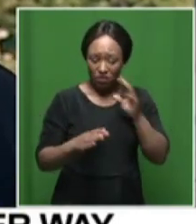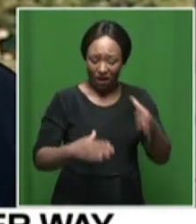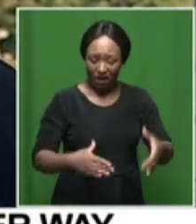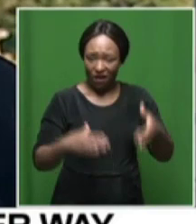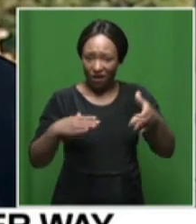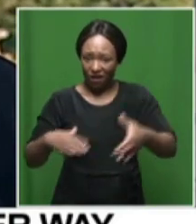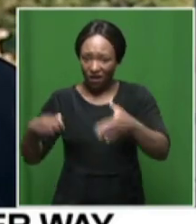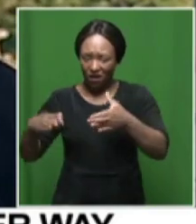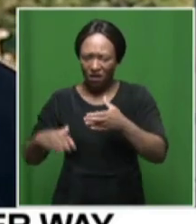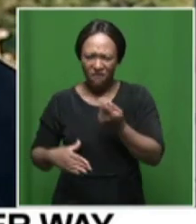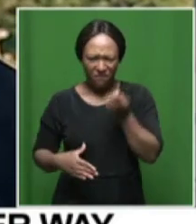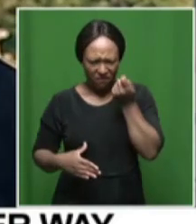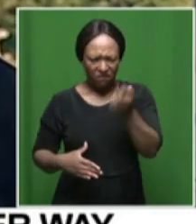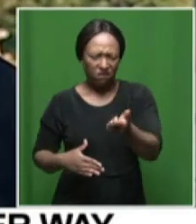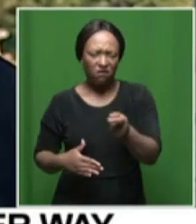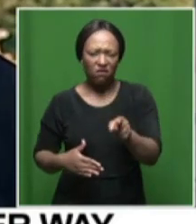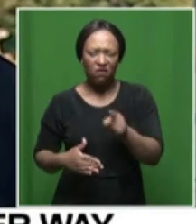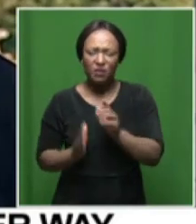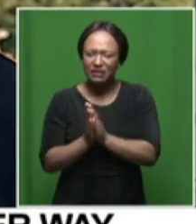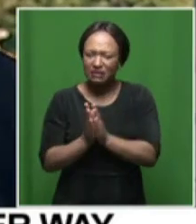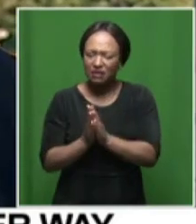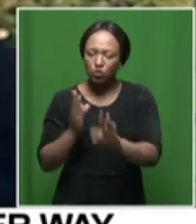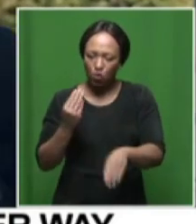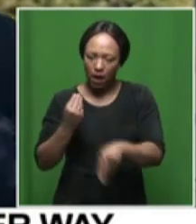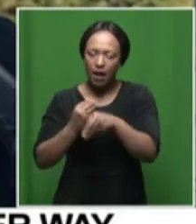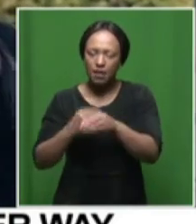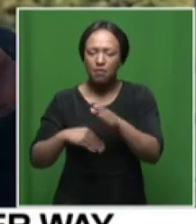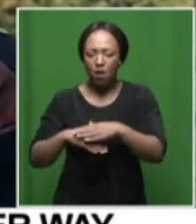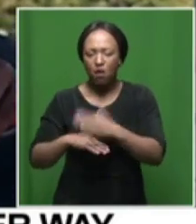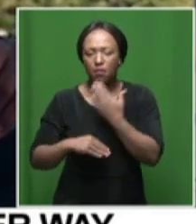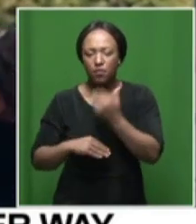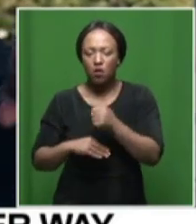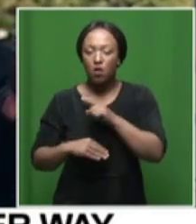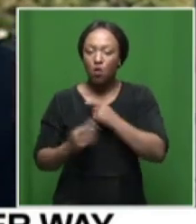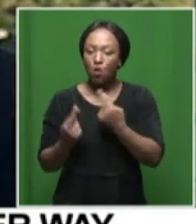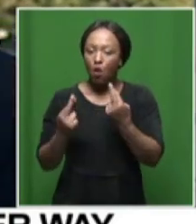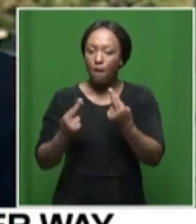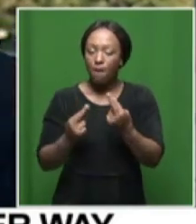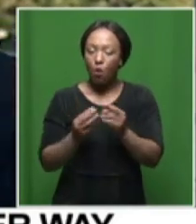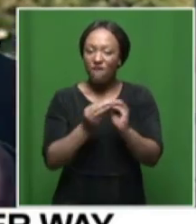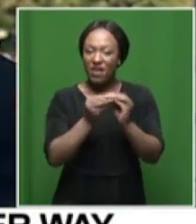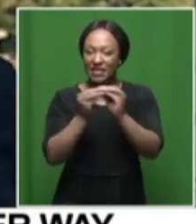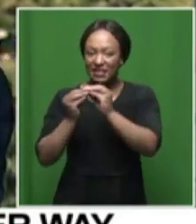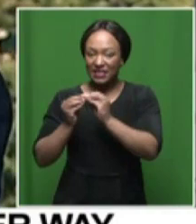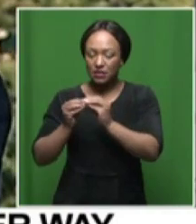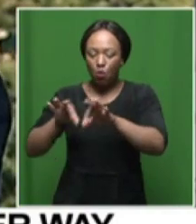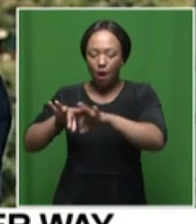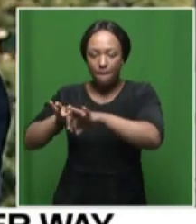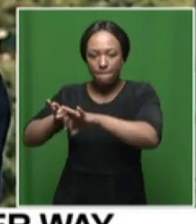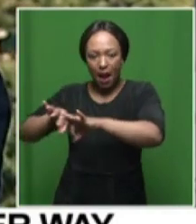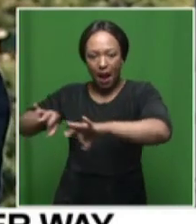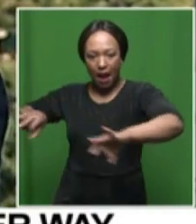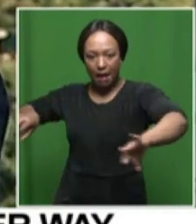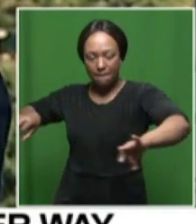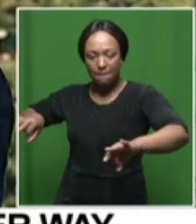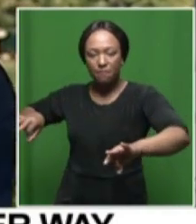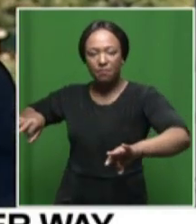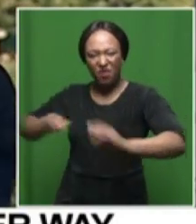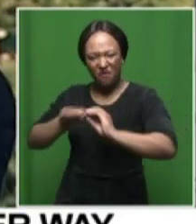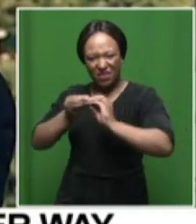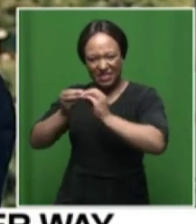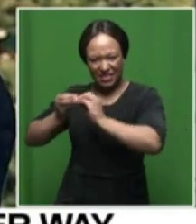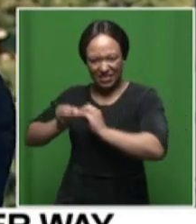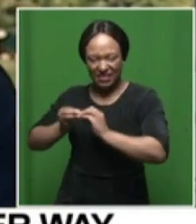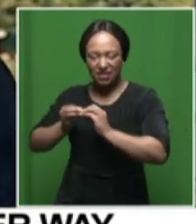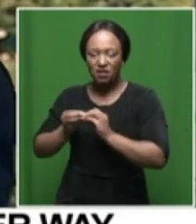we are appealing that if they can add more but we are hoping that the progress of fixing the pipe that is affecting this community because that's the issue